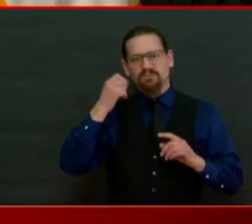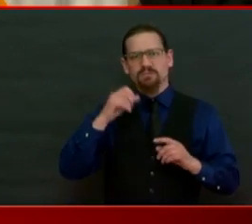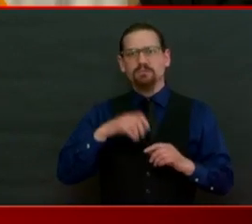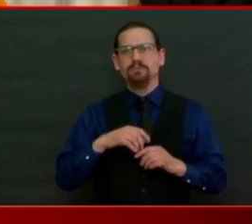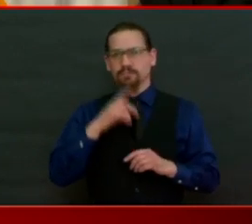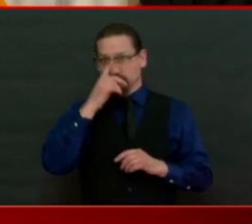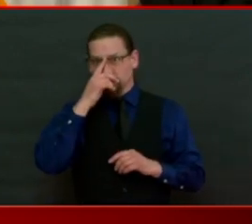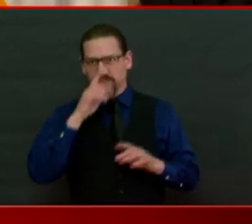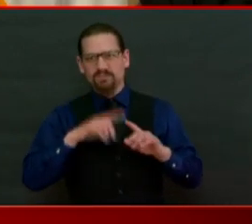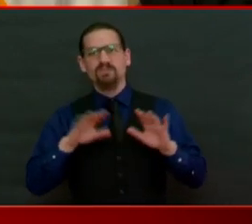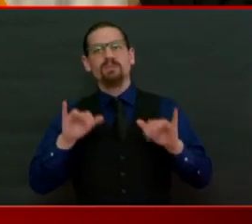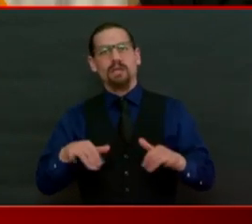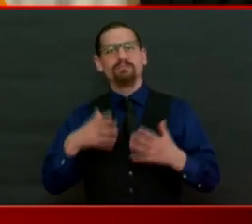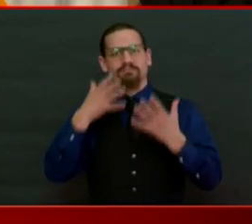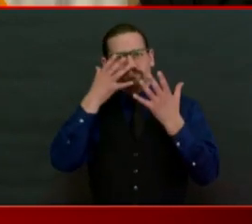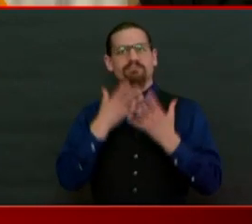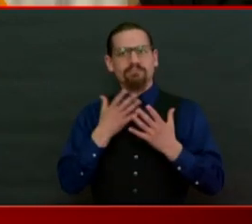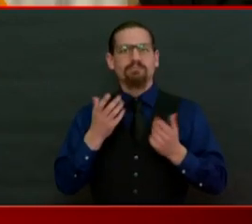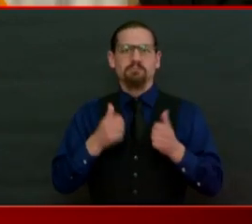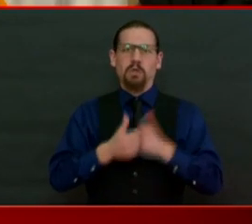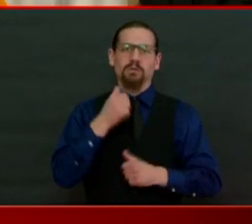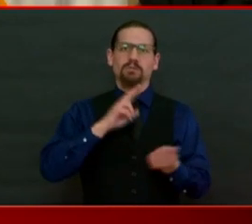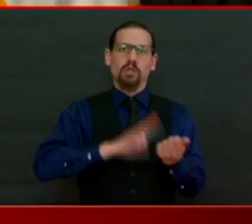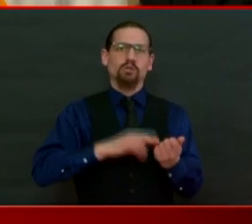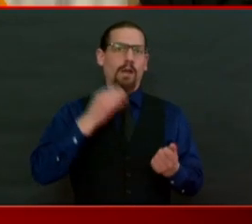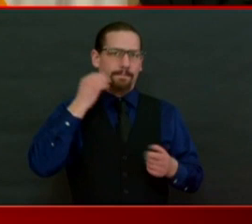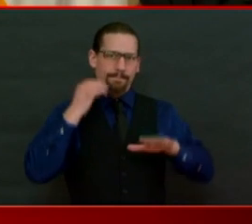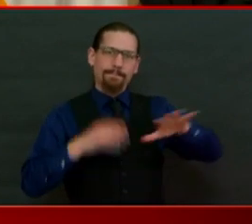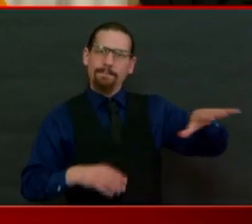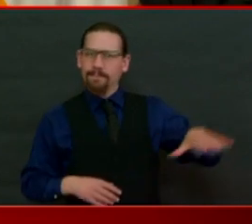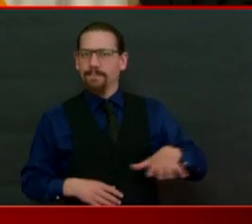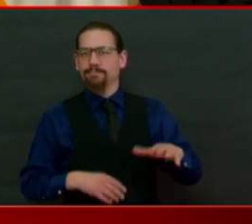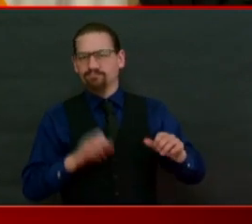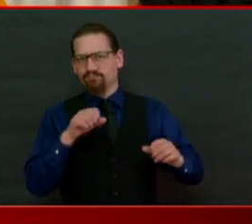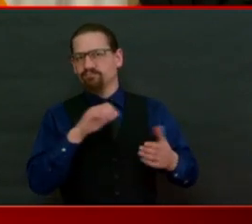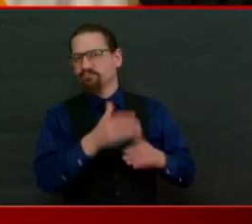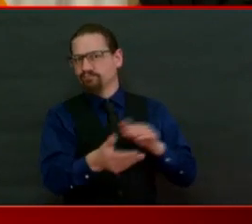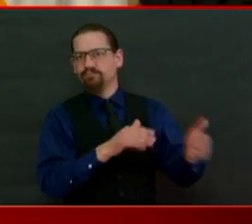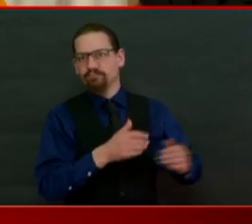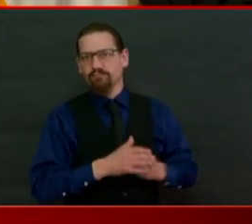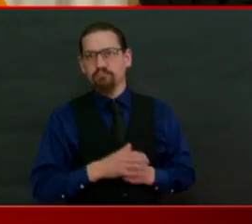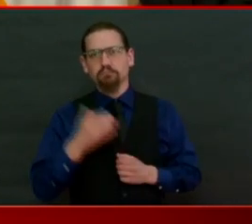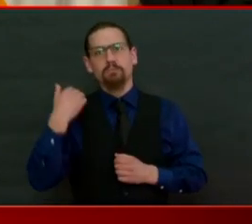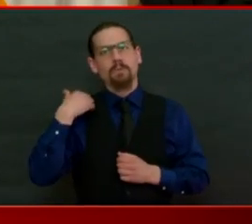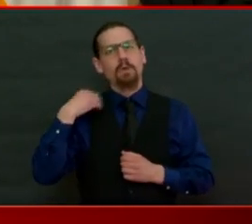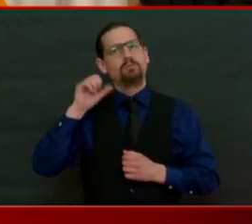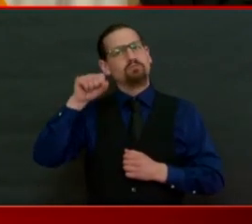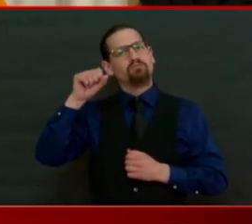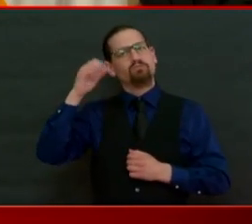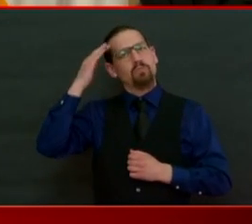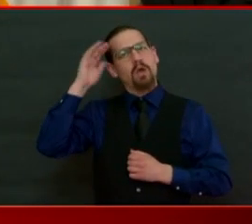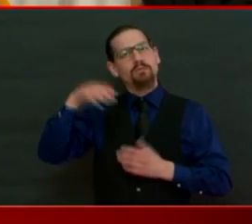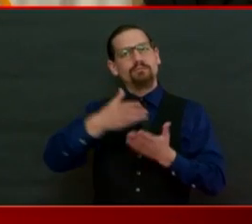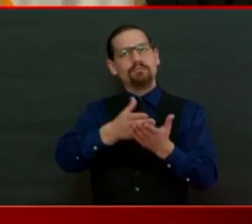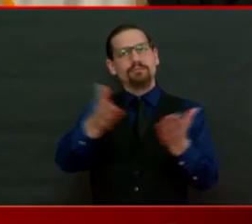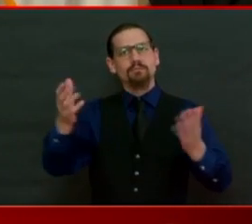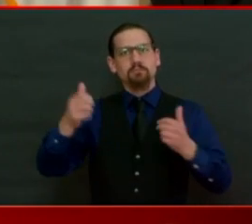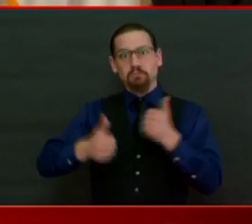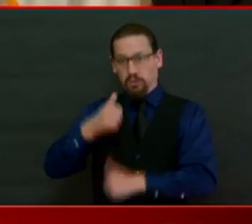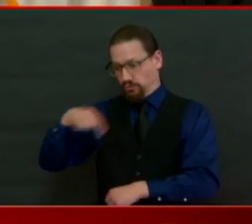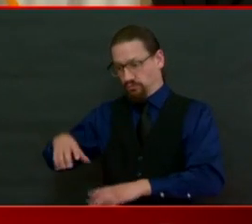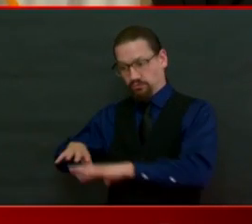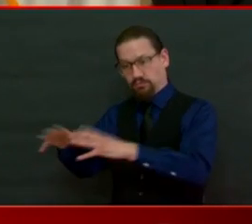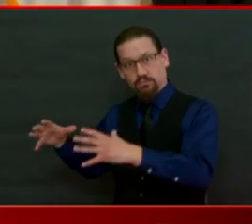as it seems as if it's understood, that ventilators and ICU